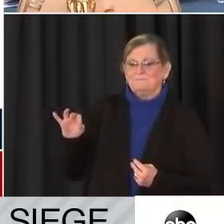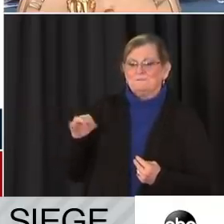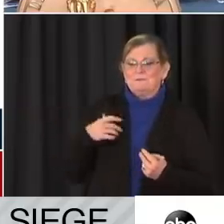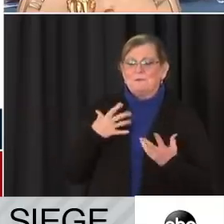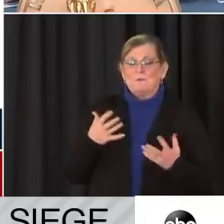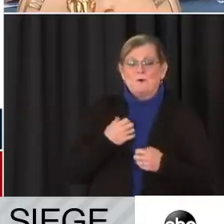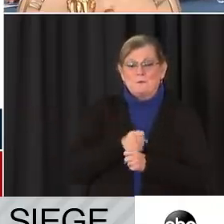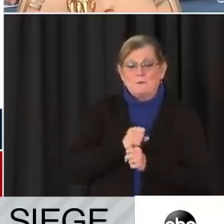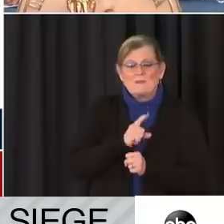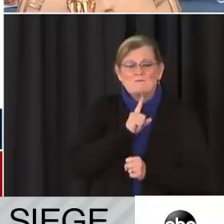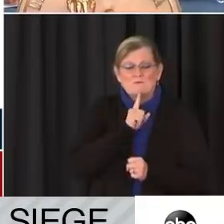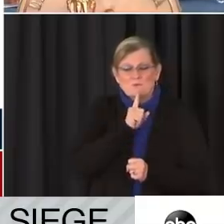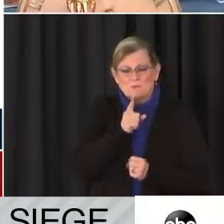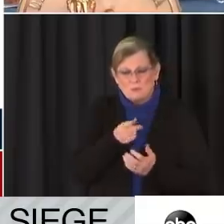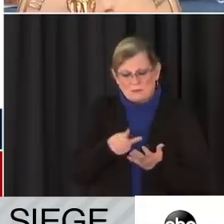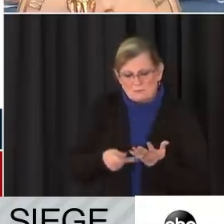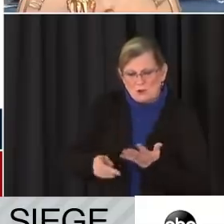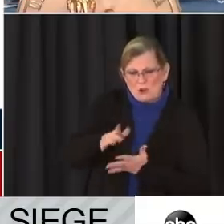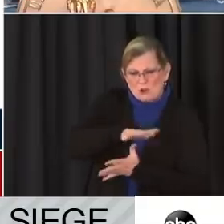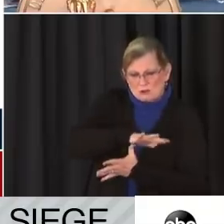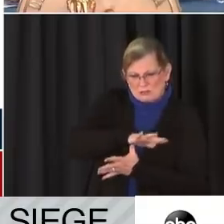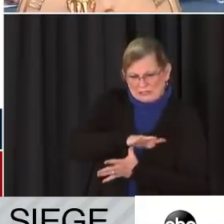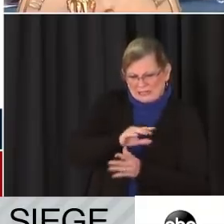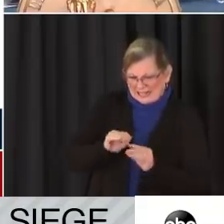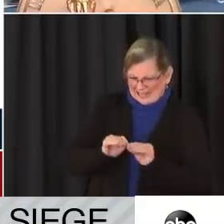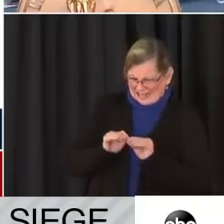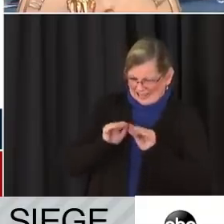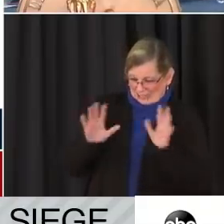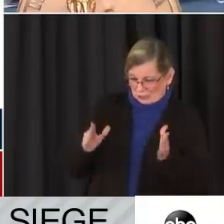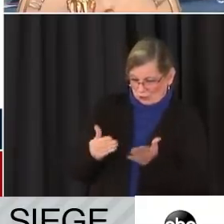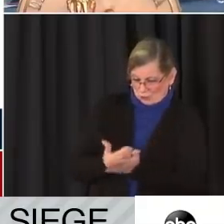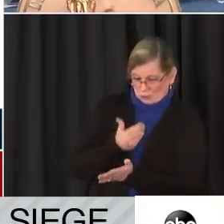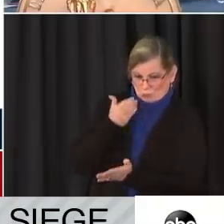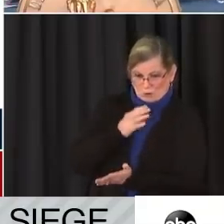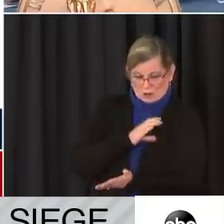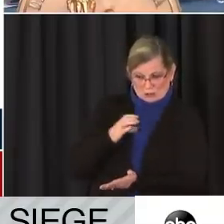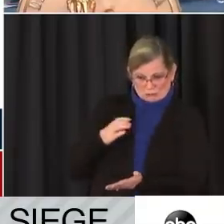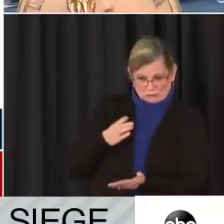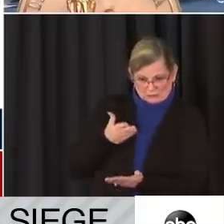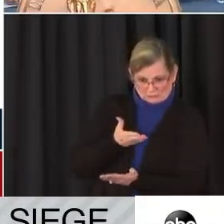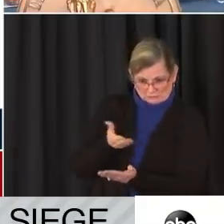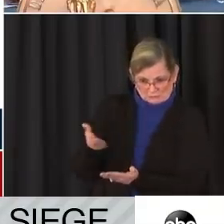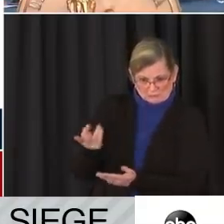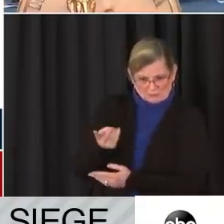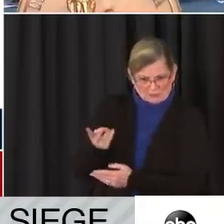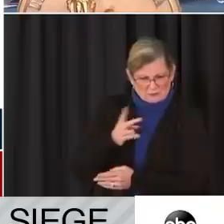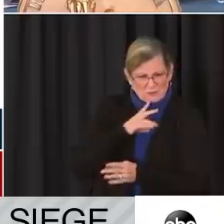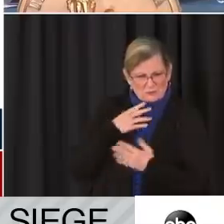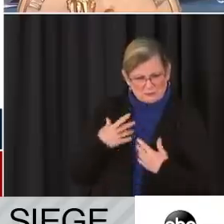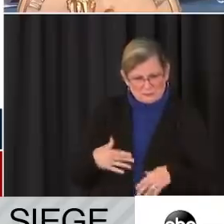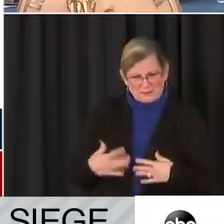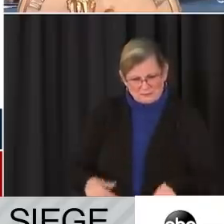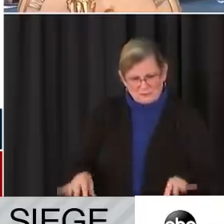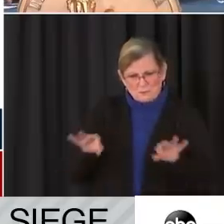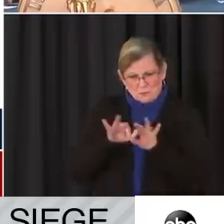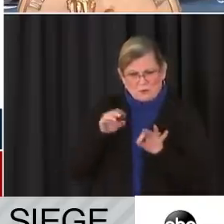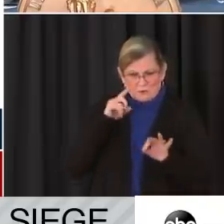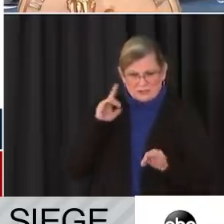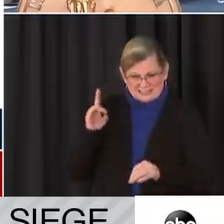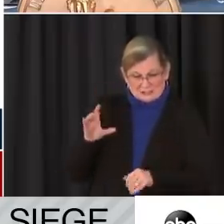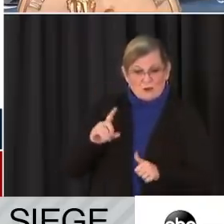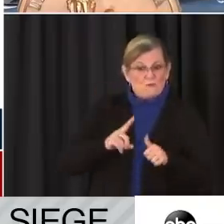few priorities clear for the new Congress Congress that are very important to the district.